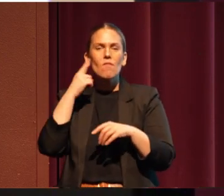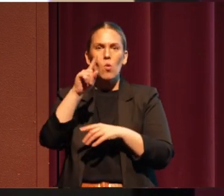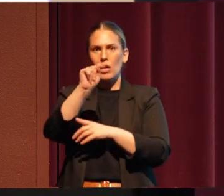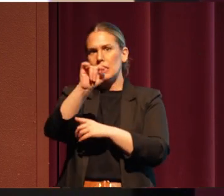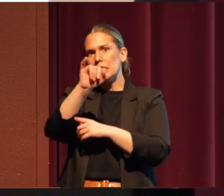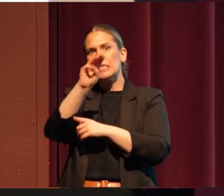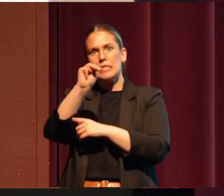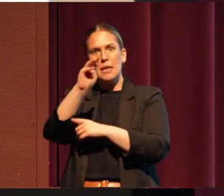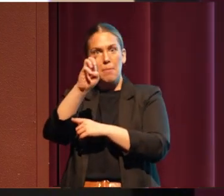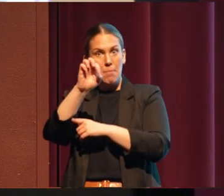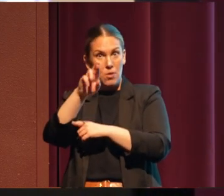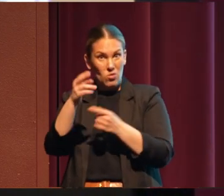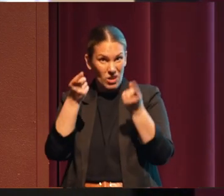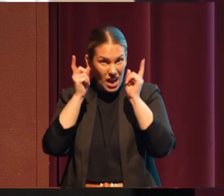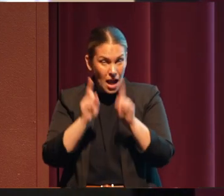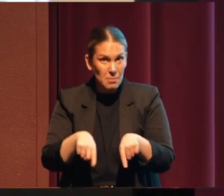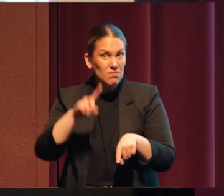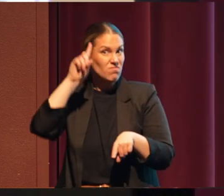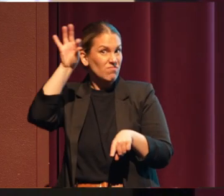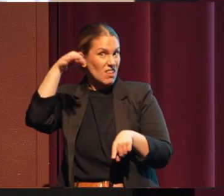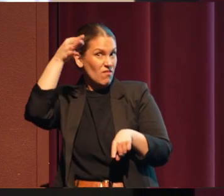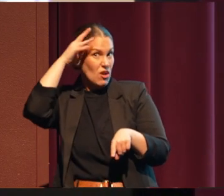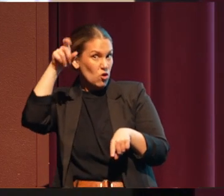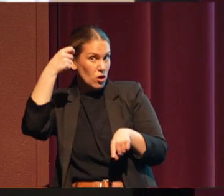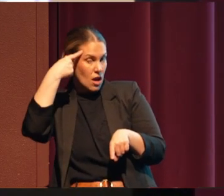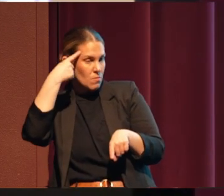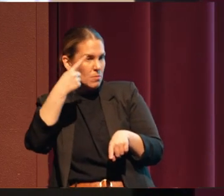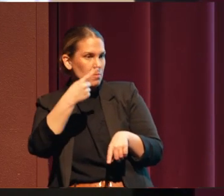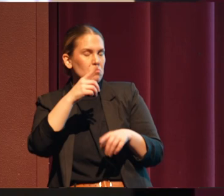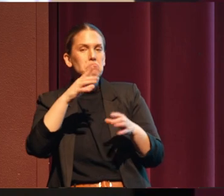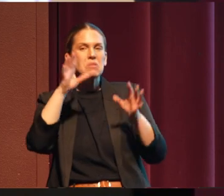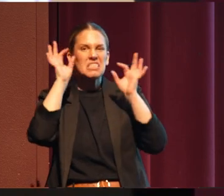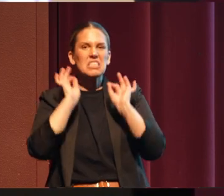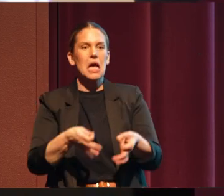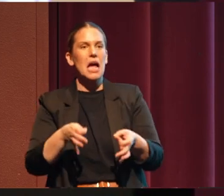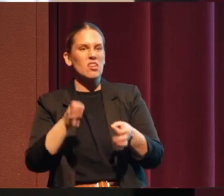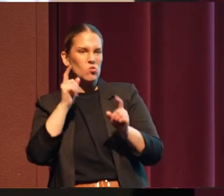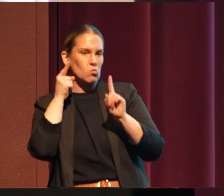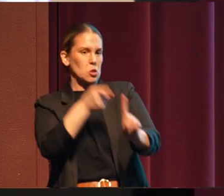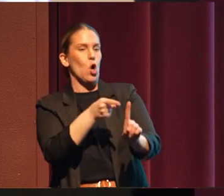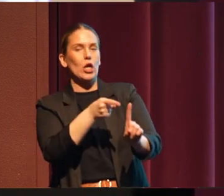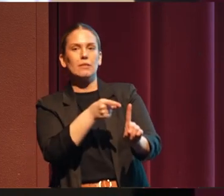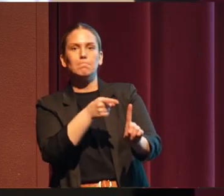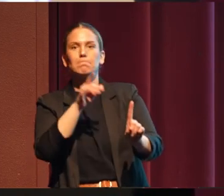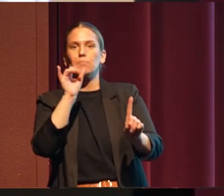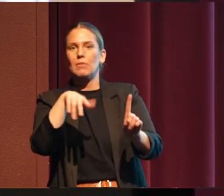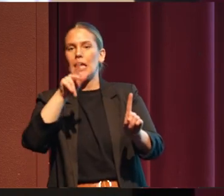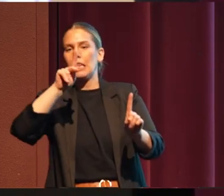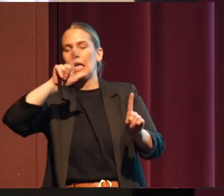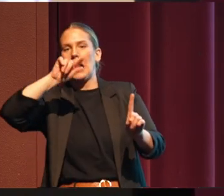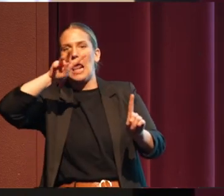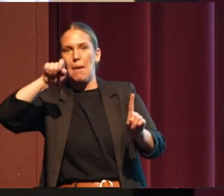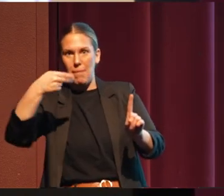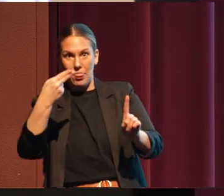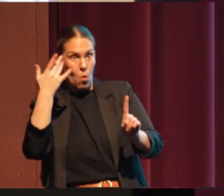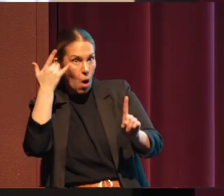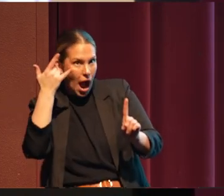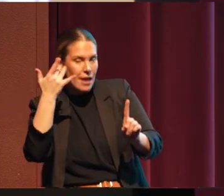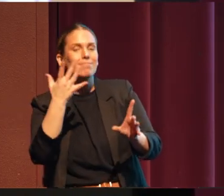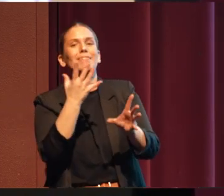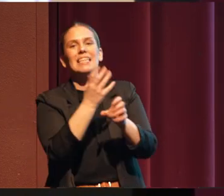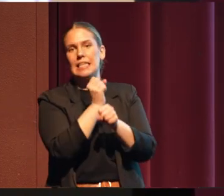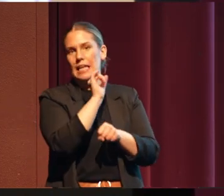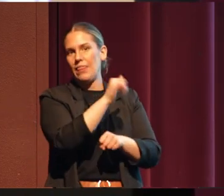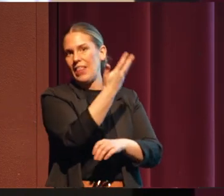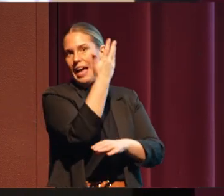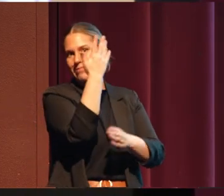was the federal government decided to target the Klamath. And I believe it was to get at the timber. Because what